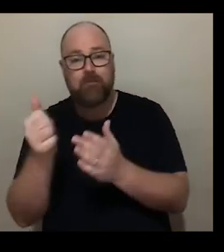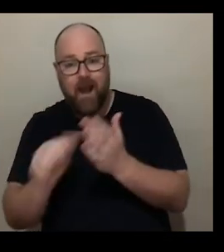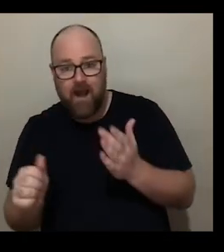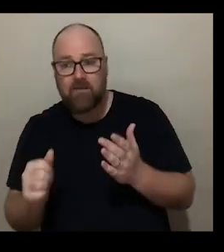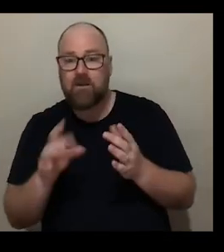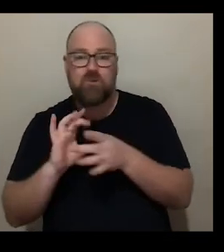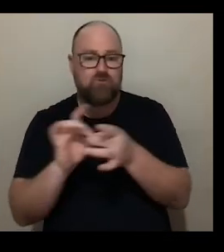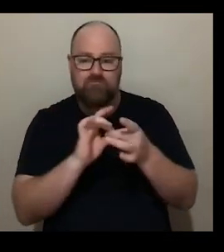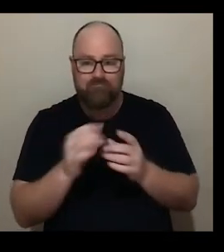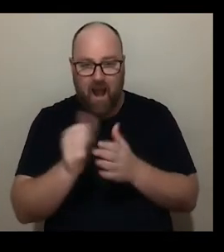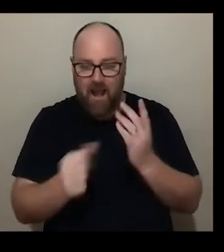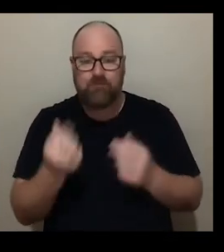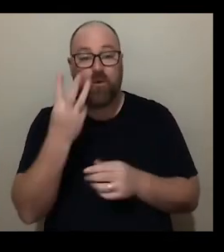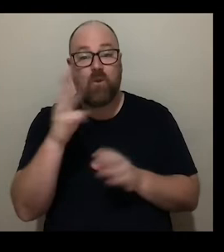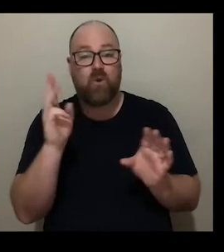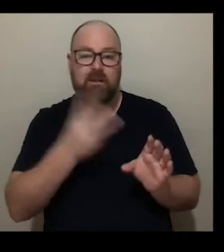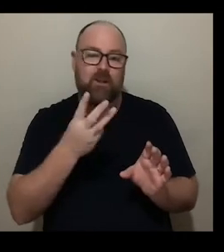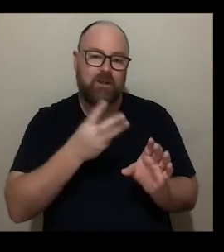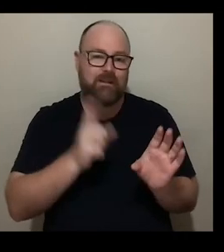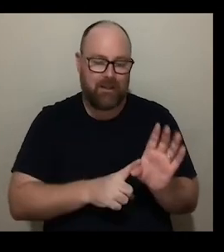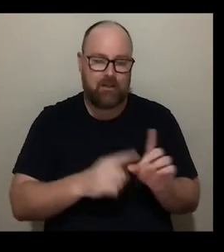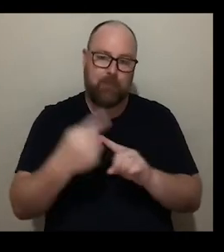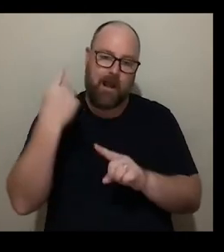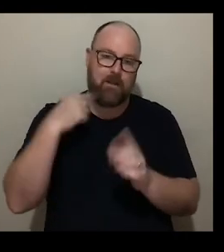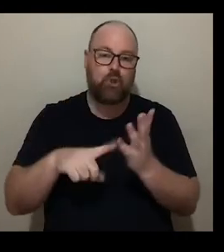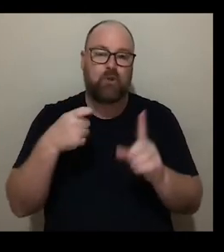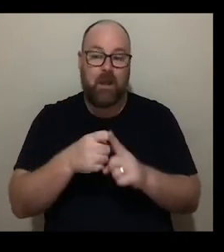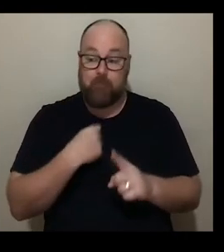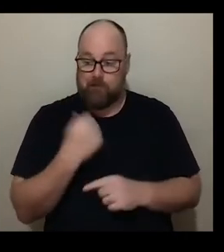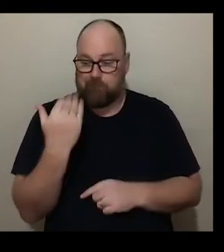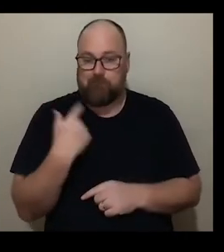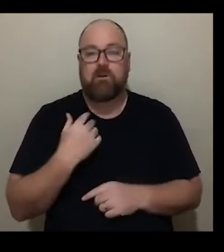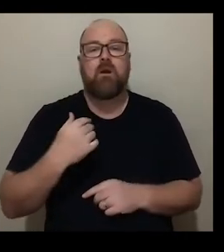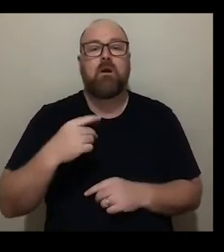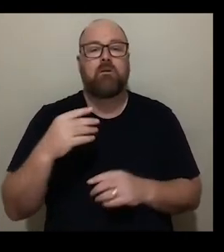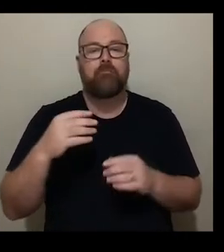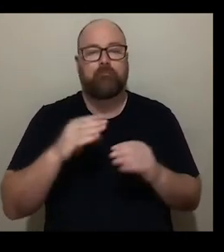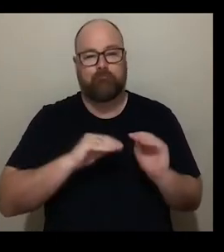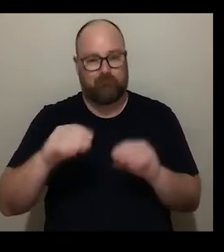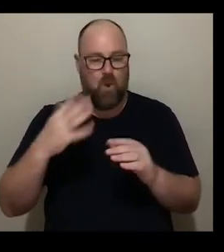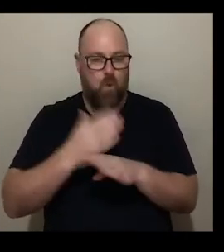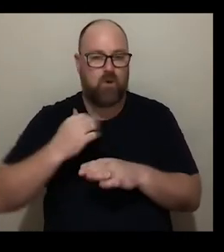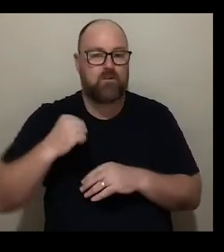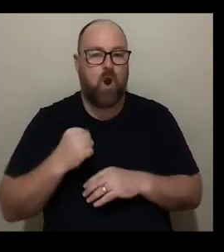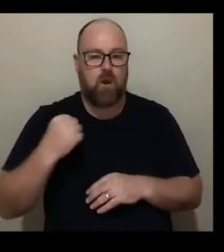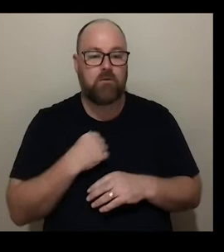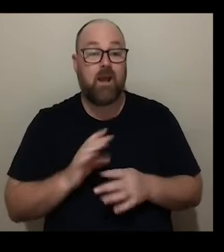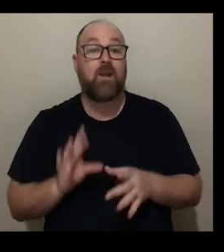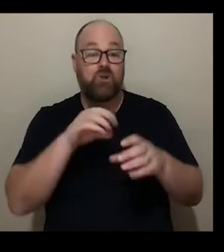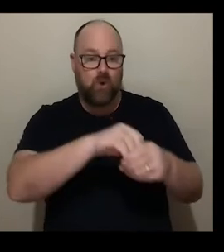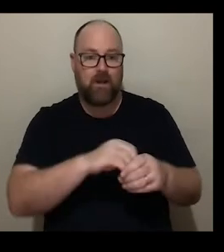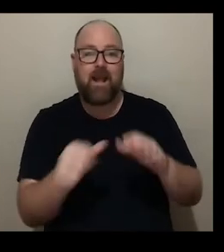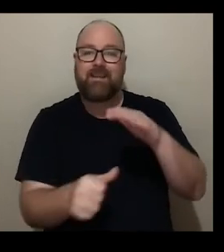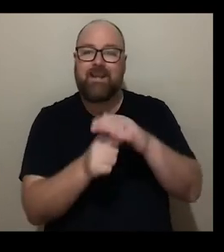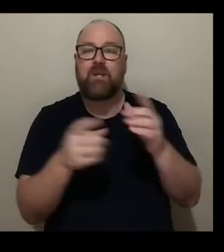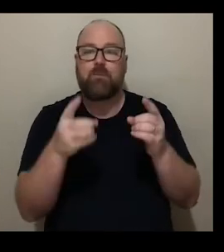13 years across the UK but for the last sort of nine or ten years I've been based in Scotland and joining the new independent unlimited as